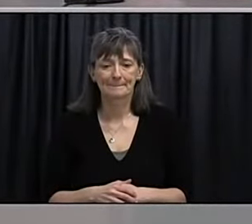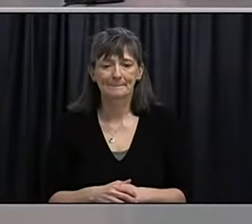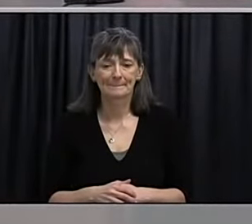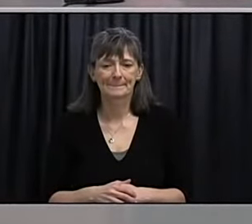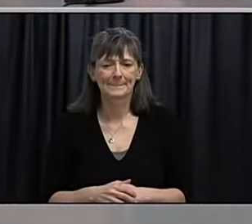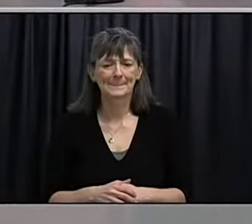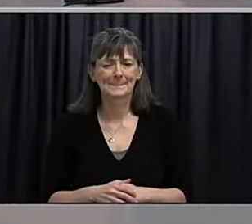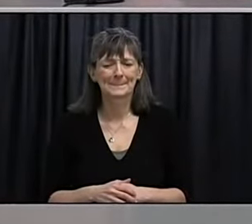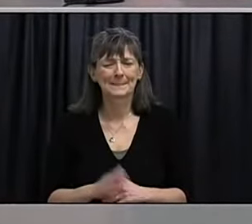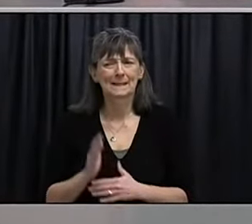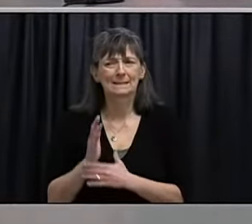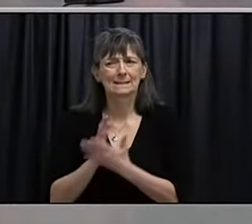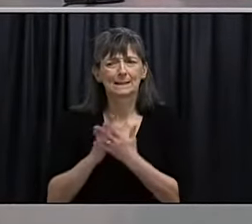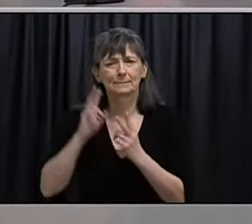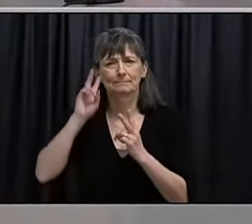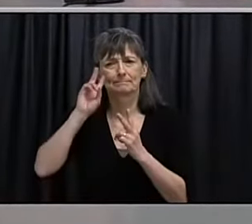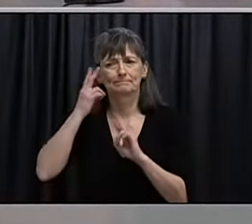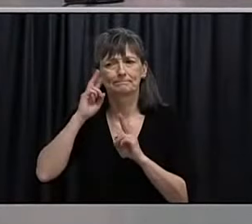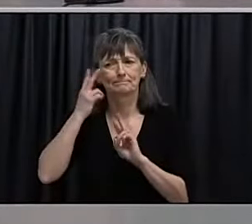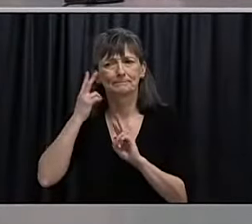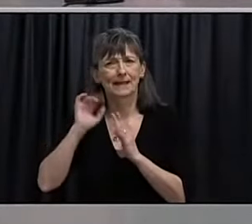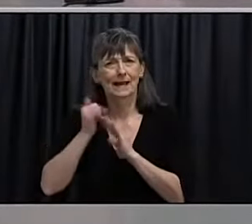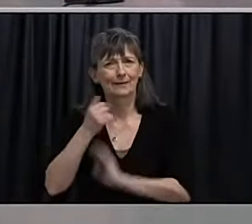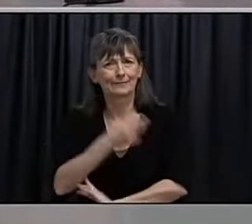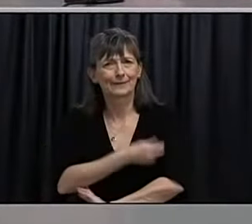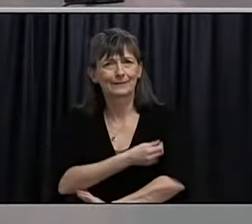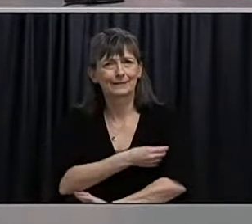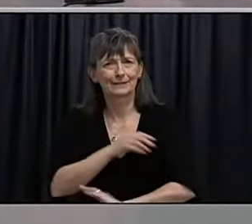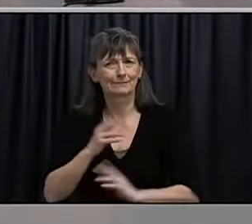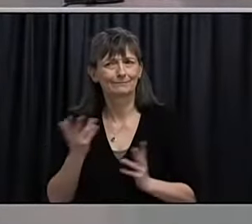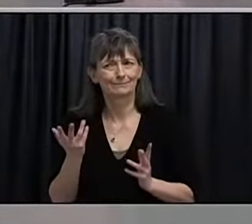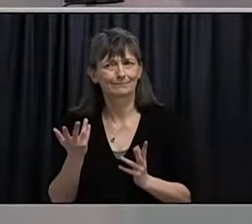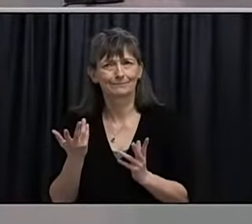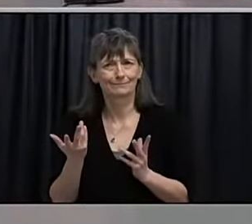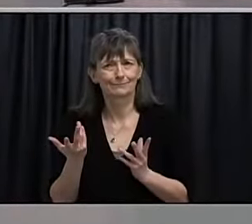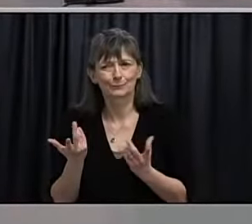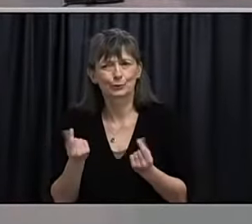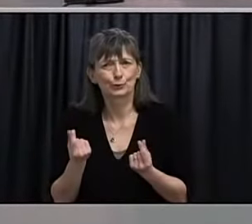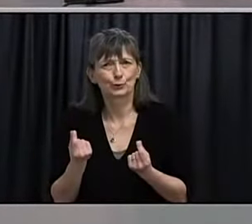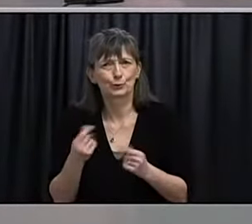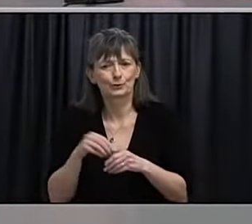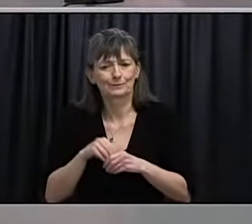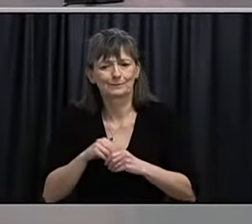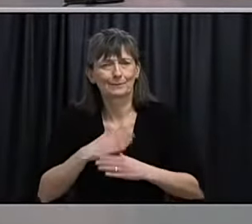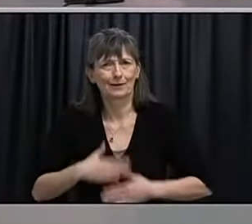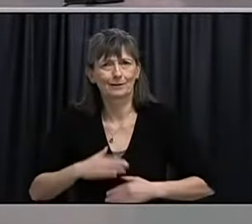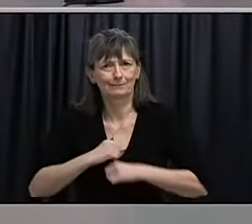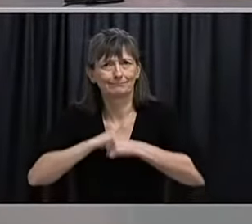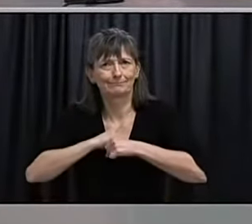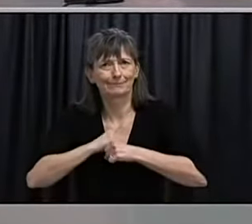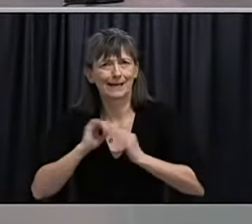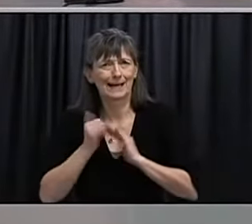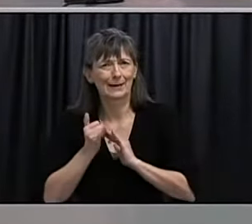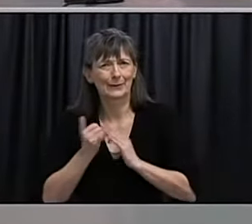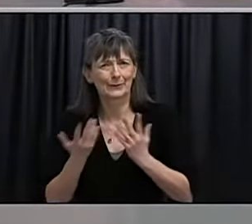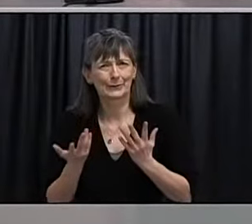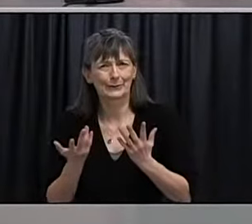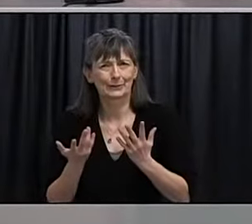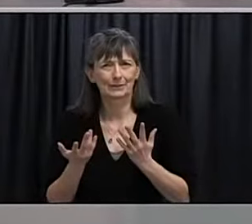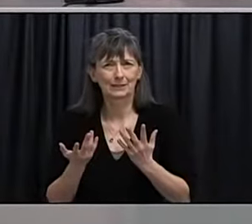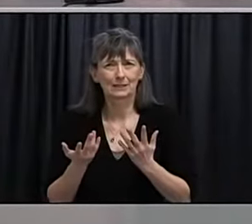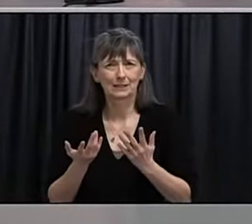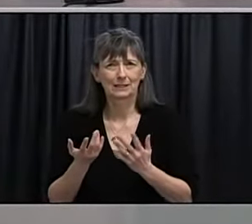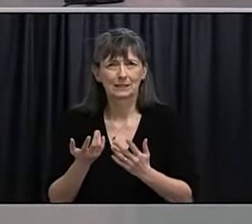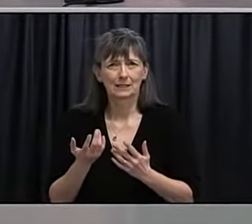some misunderstanding about how vaccines actually work when it comes to preventing the contraction of a virus versus lessening the severity of the